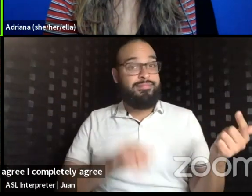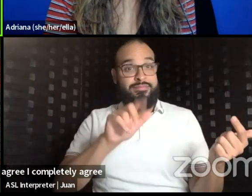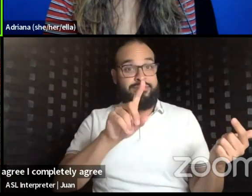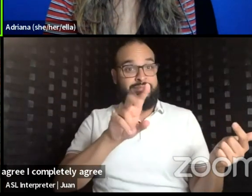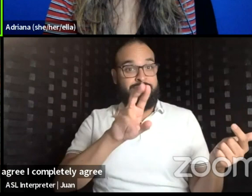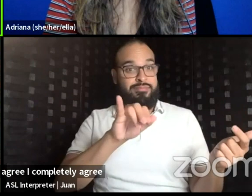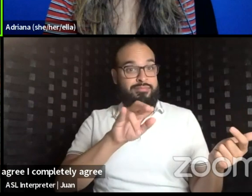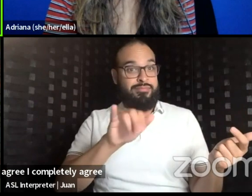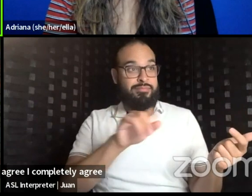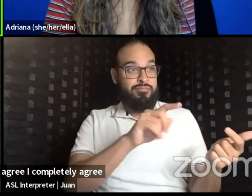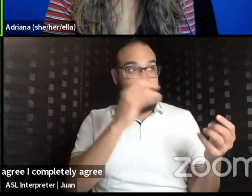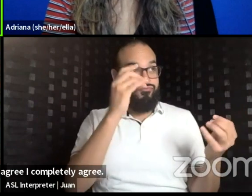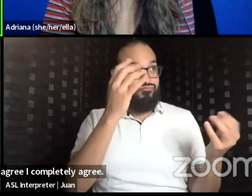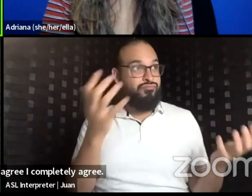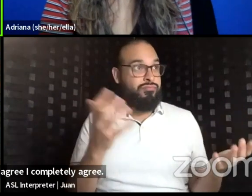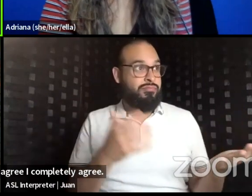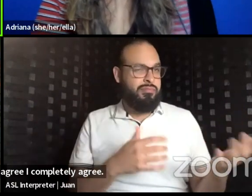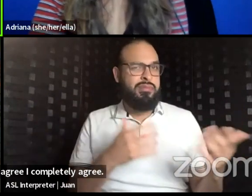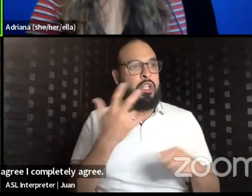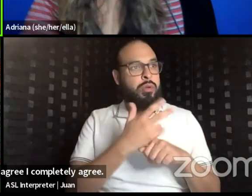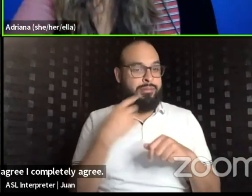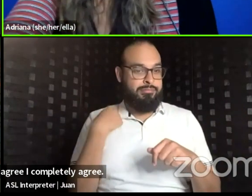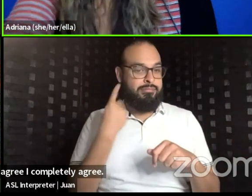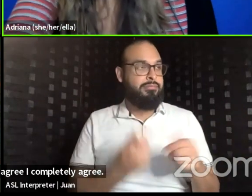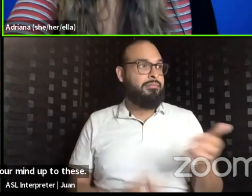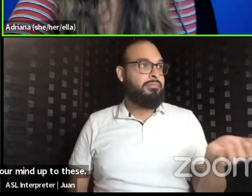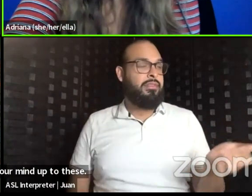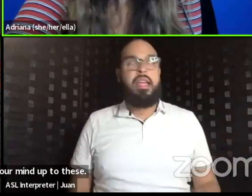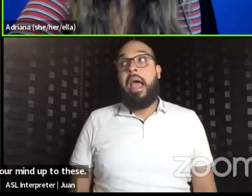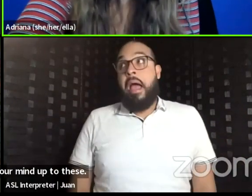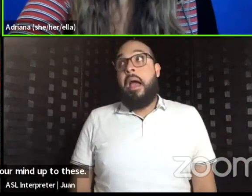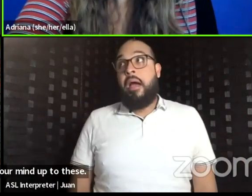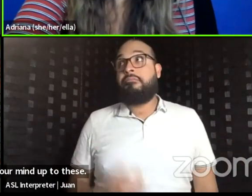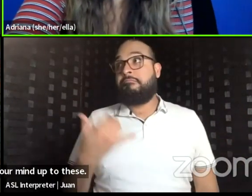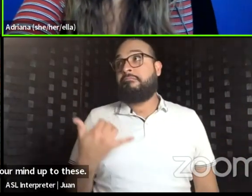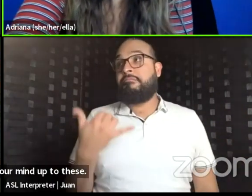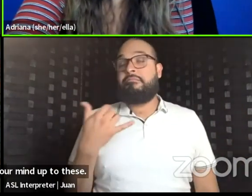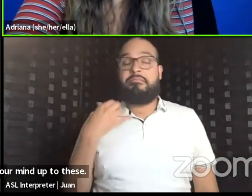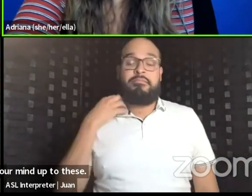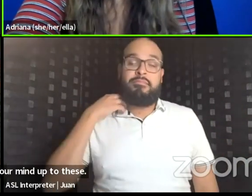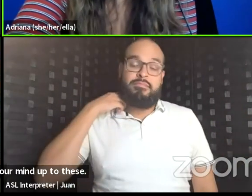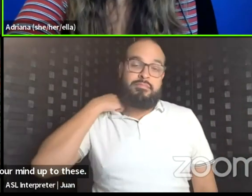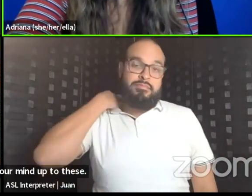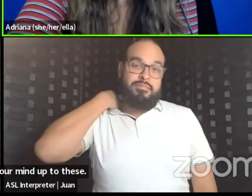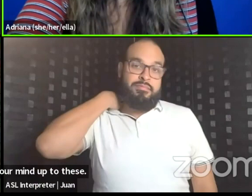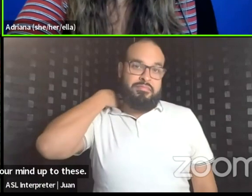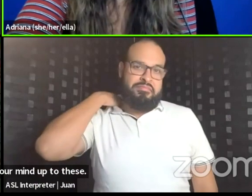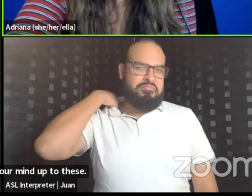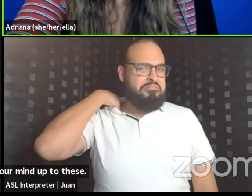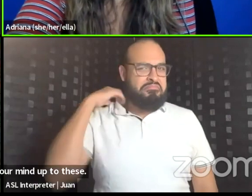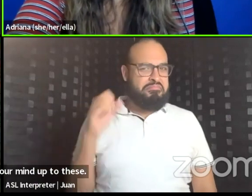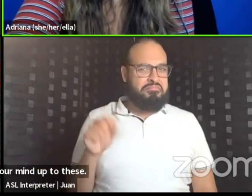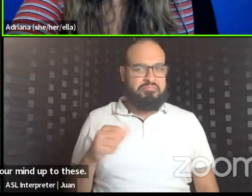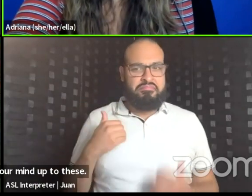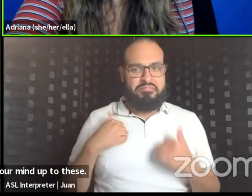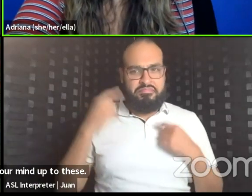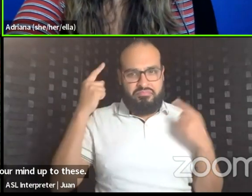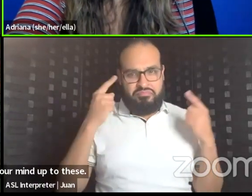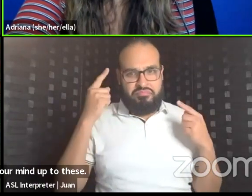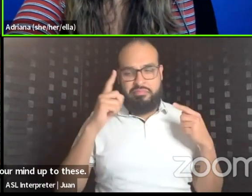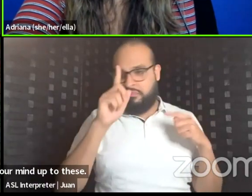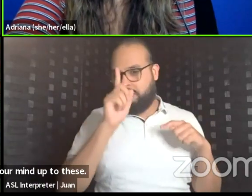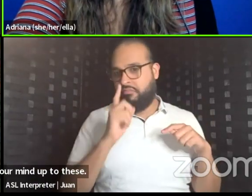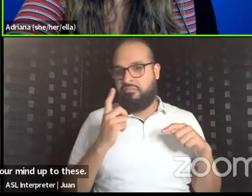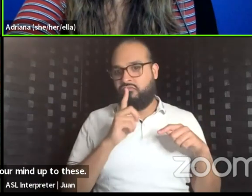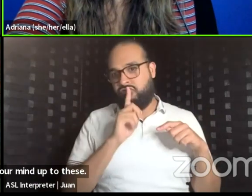after these days? These days? I have some thoughts that came up for